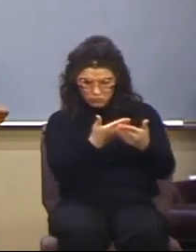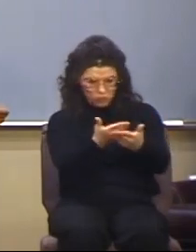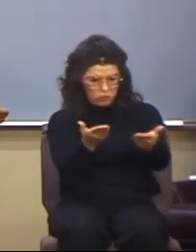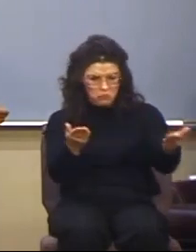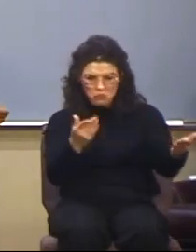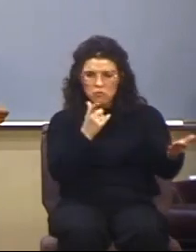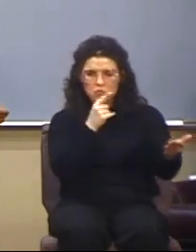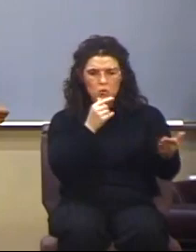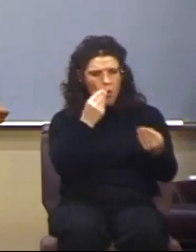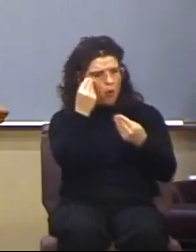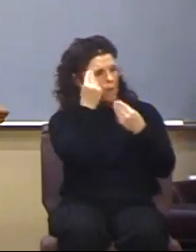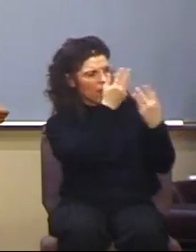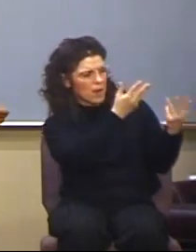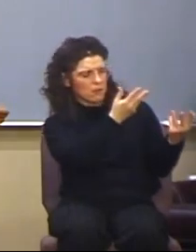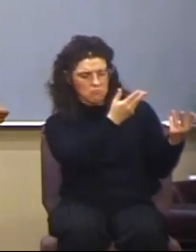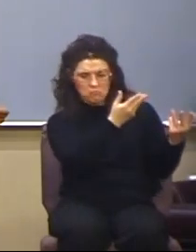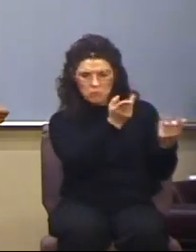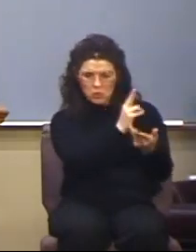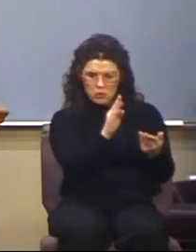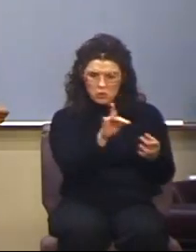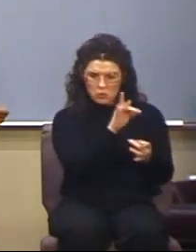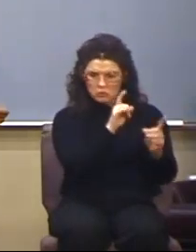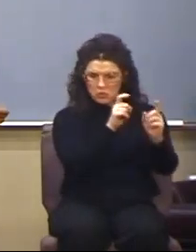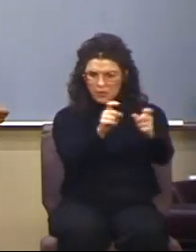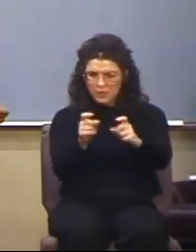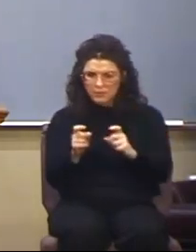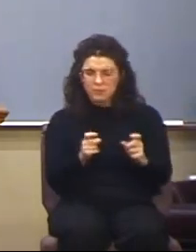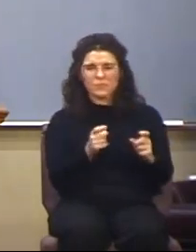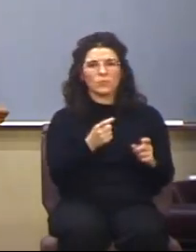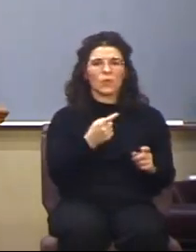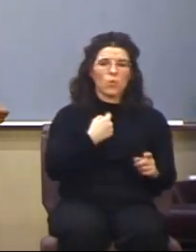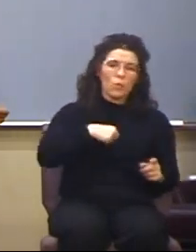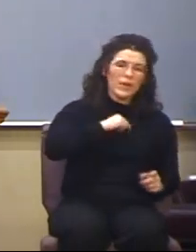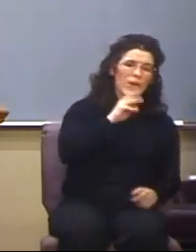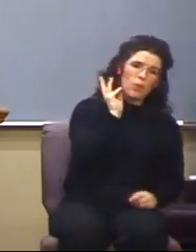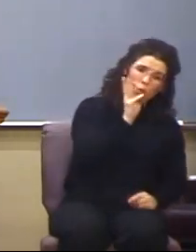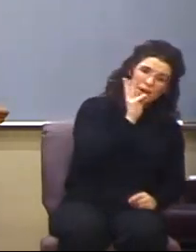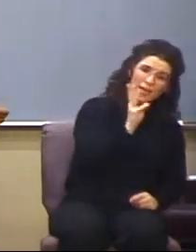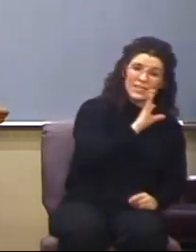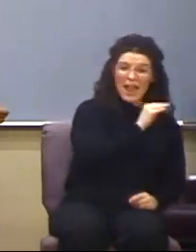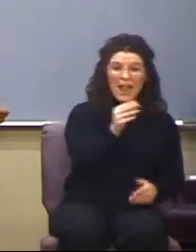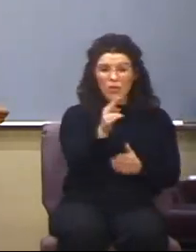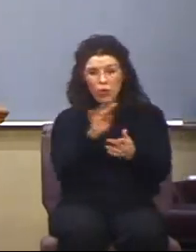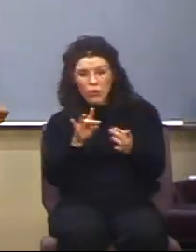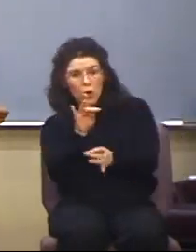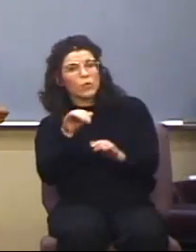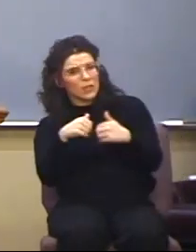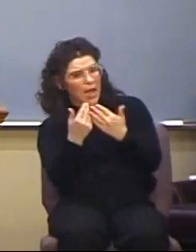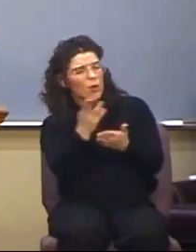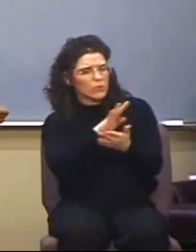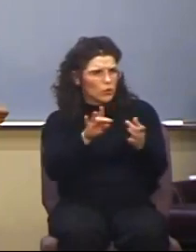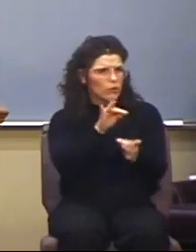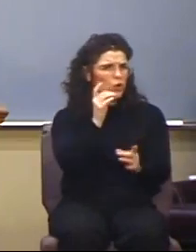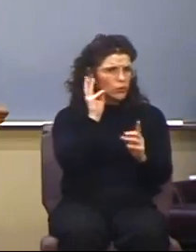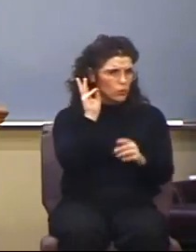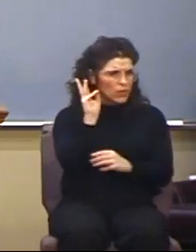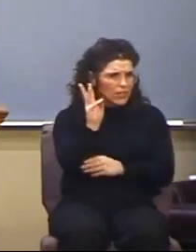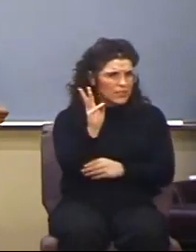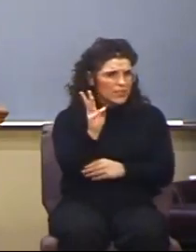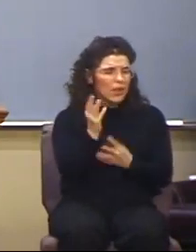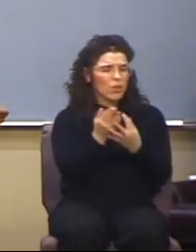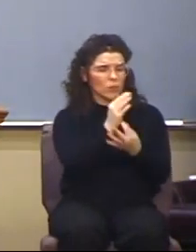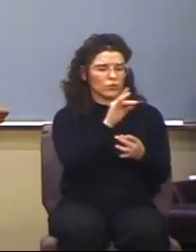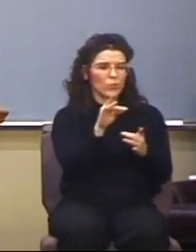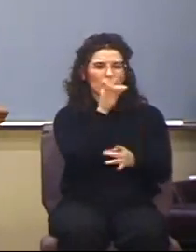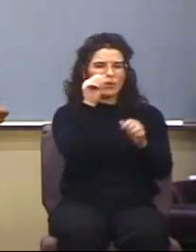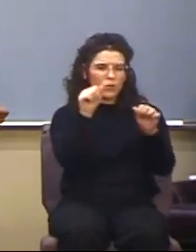obey him. Again, verse 32. We're his witnesses, so is the Holy Ghost. How is the Holy Ghost witnessing? Through supernatural phenomena. The